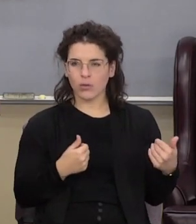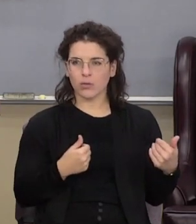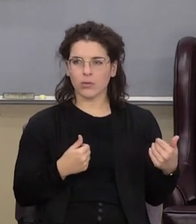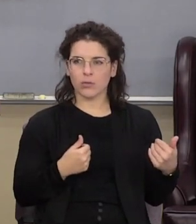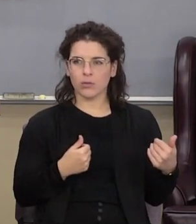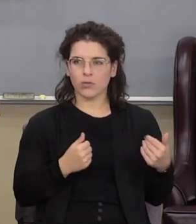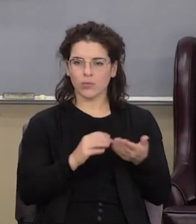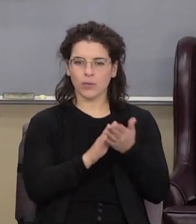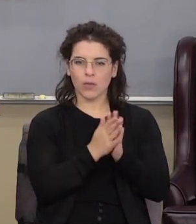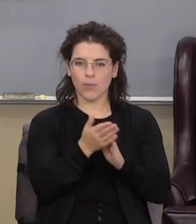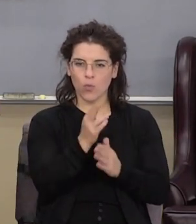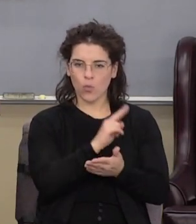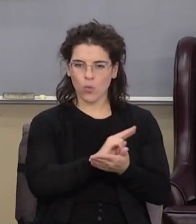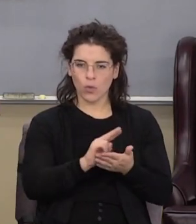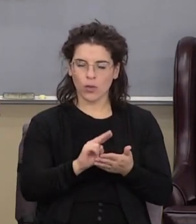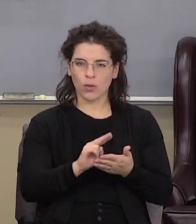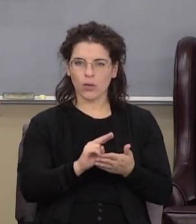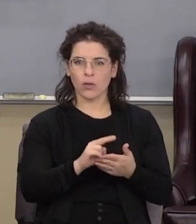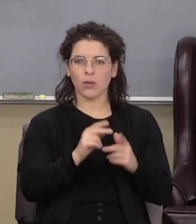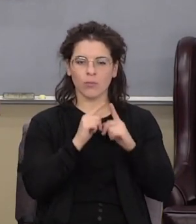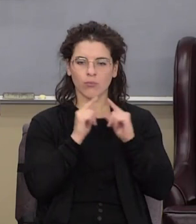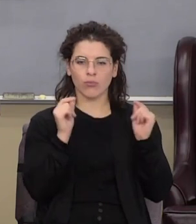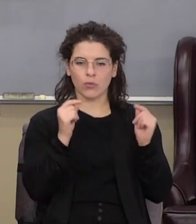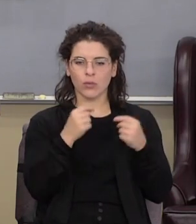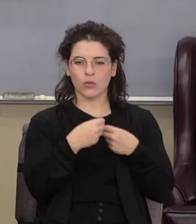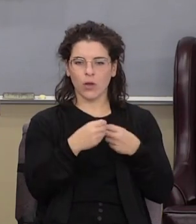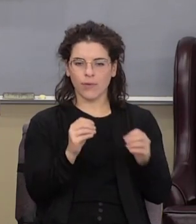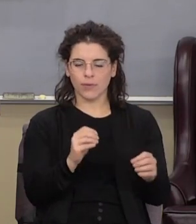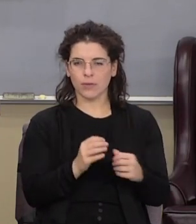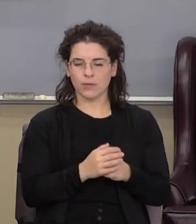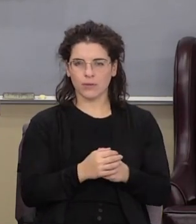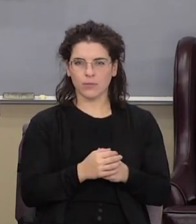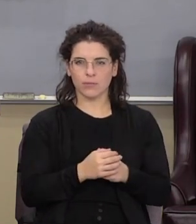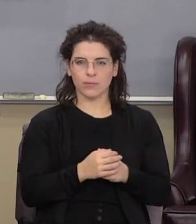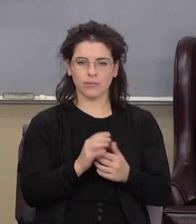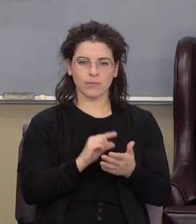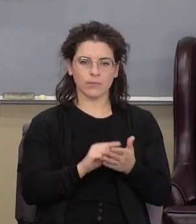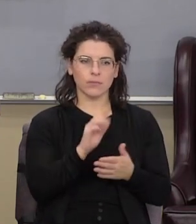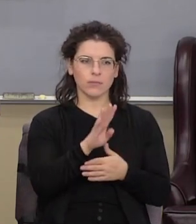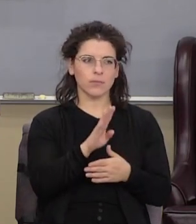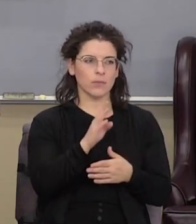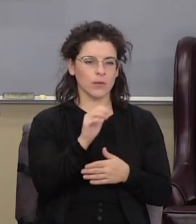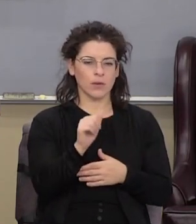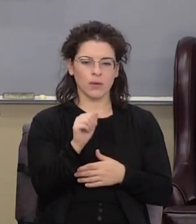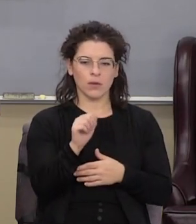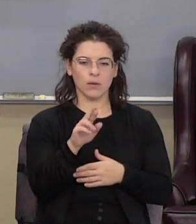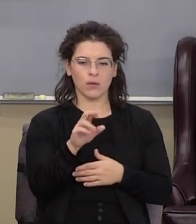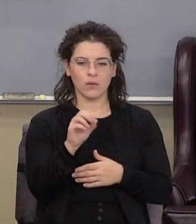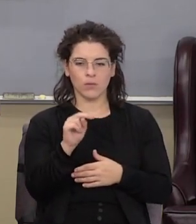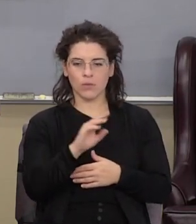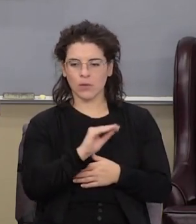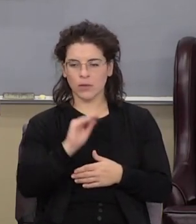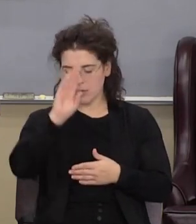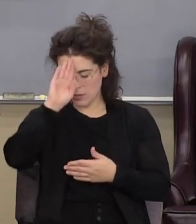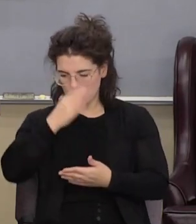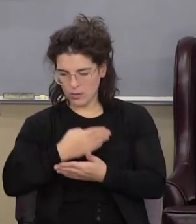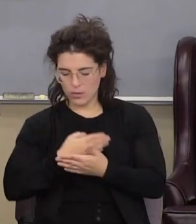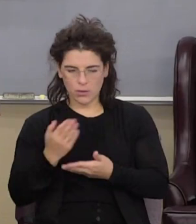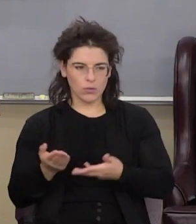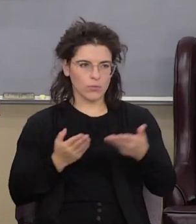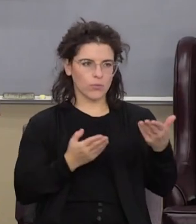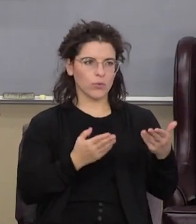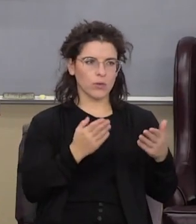to be holy in the priest office verse number four Aaron and his sons shalt thou bring into the door of the